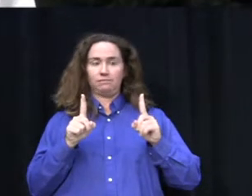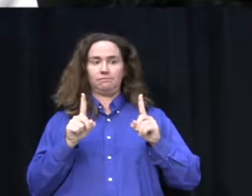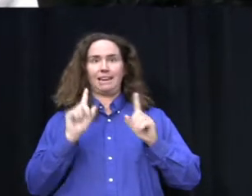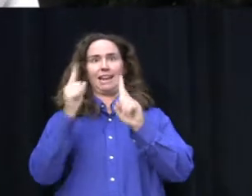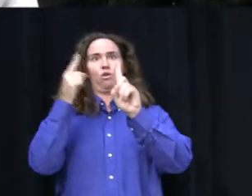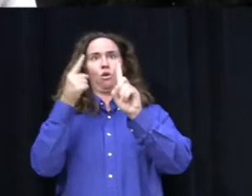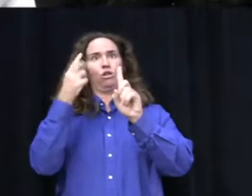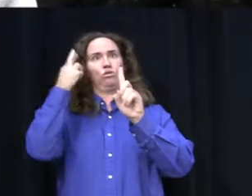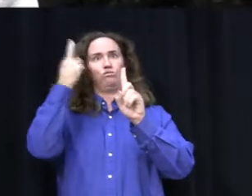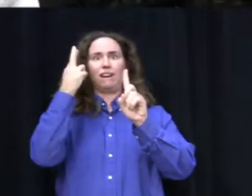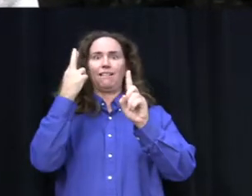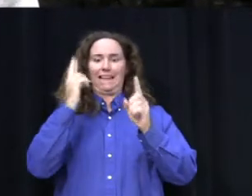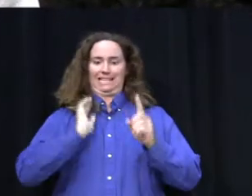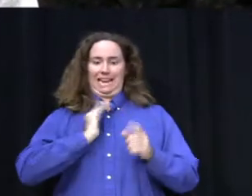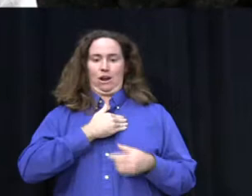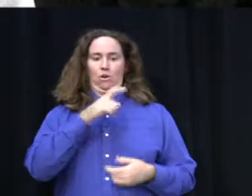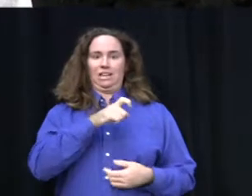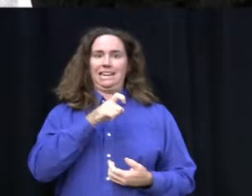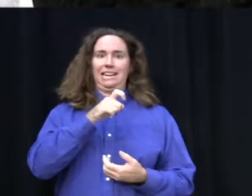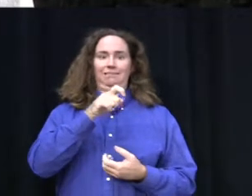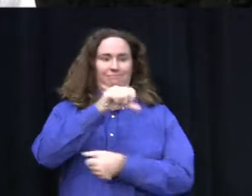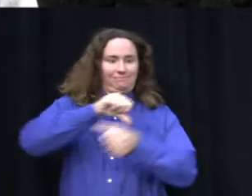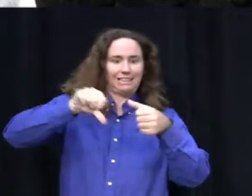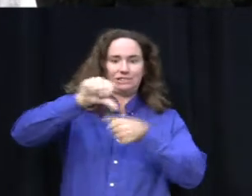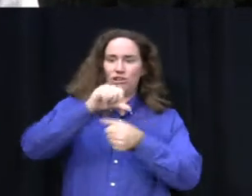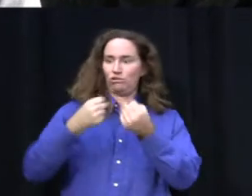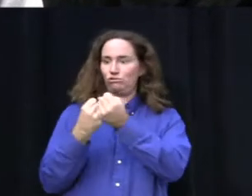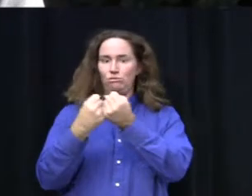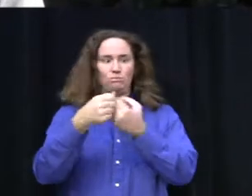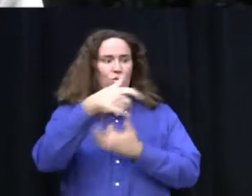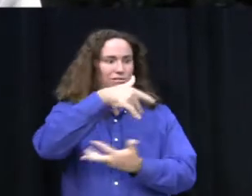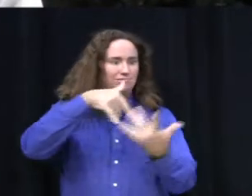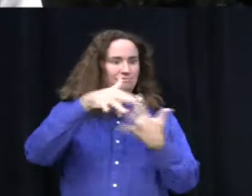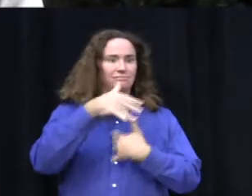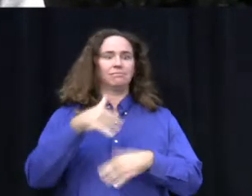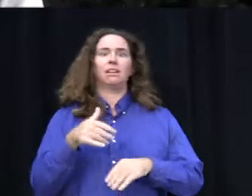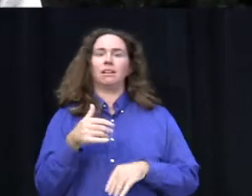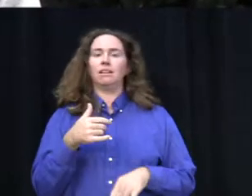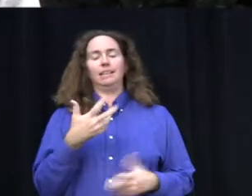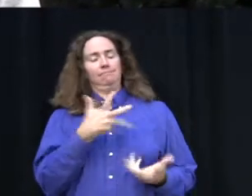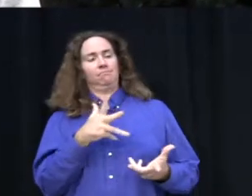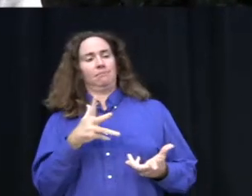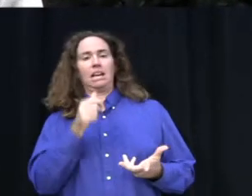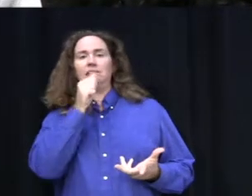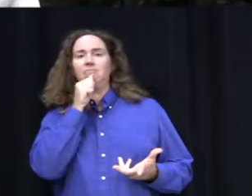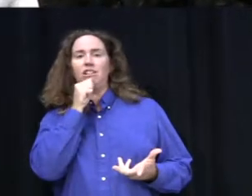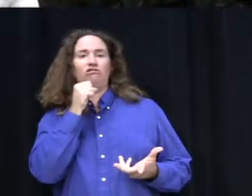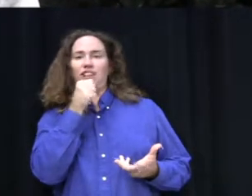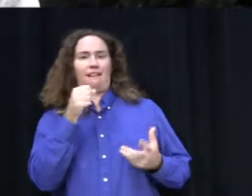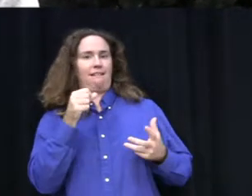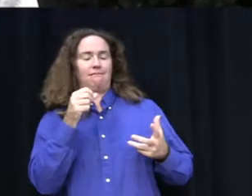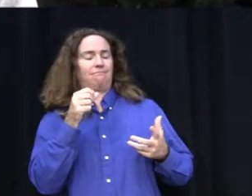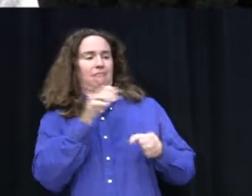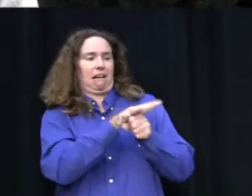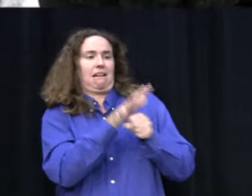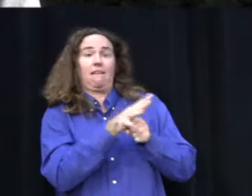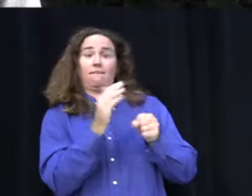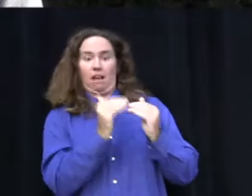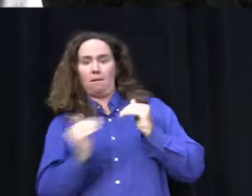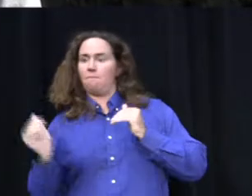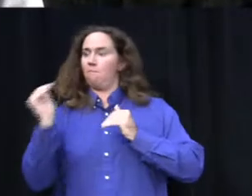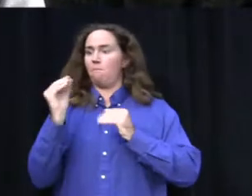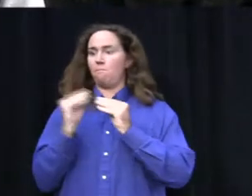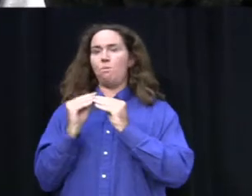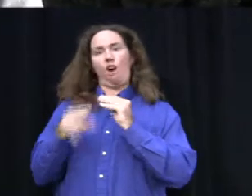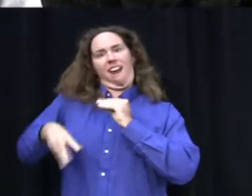order to realize our need for one another. That being said, I feel like tolerance isn't enough. I feel like we can go above and beyond